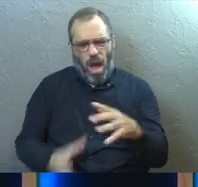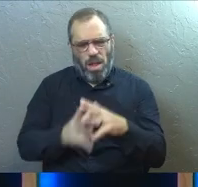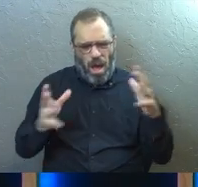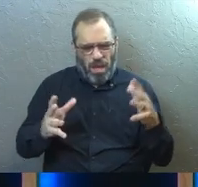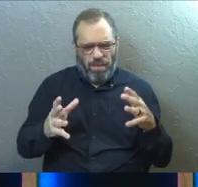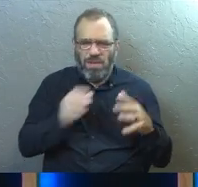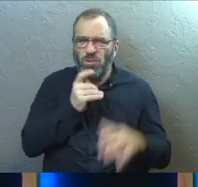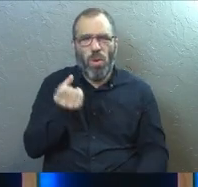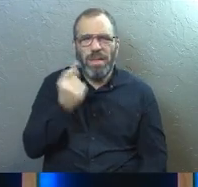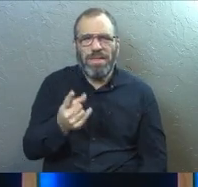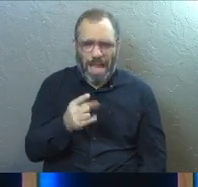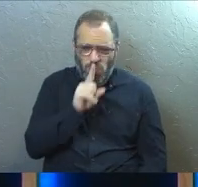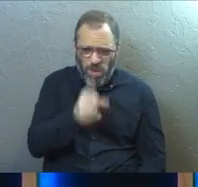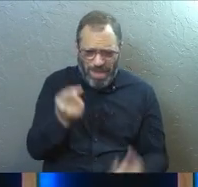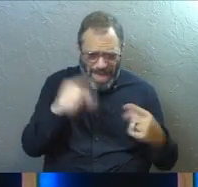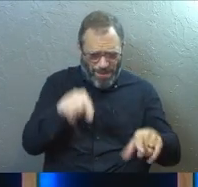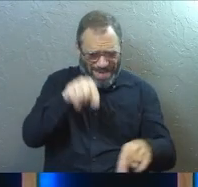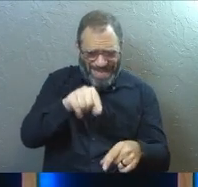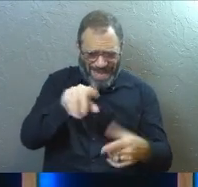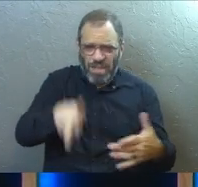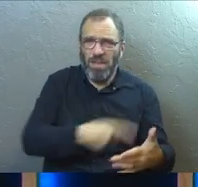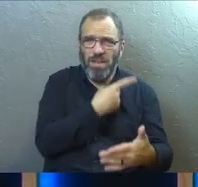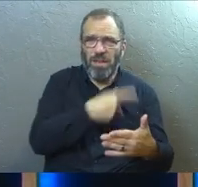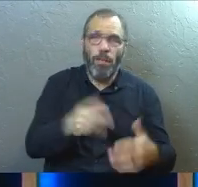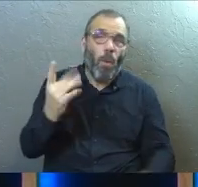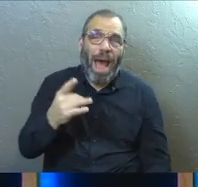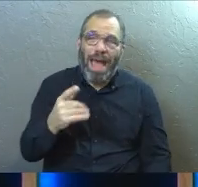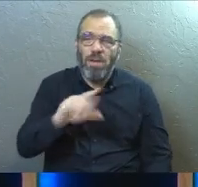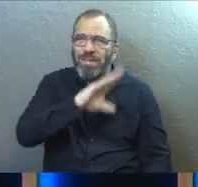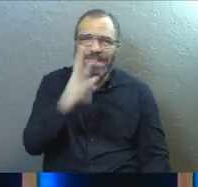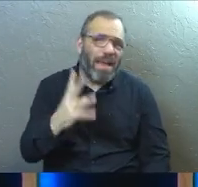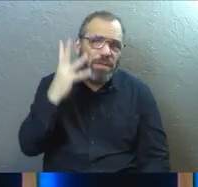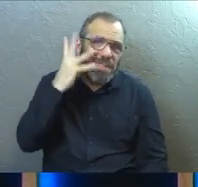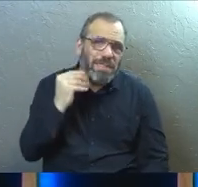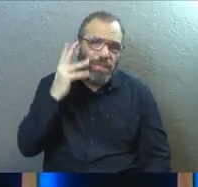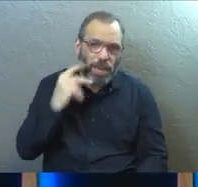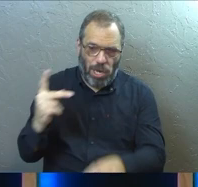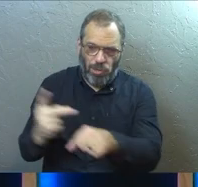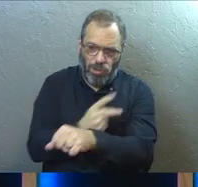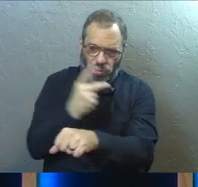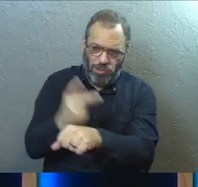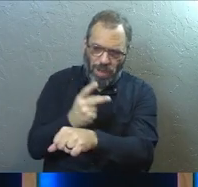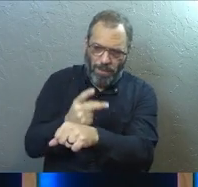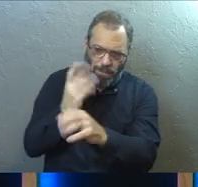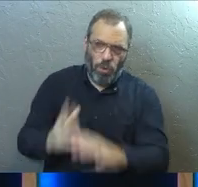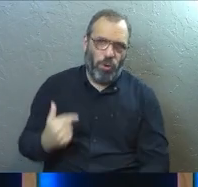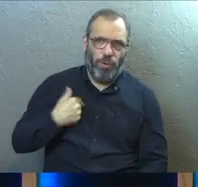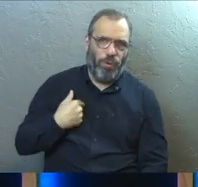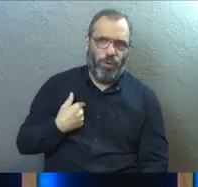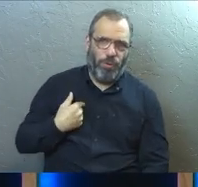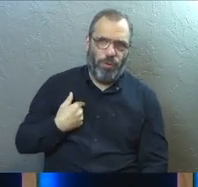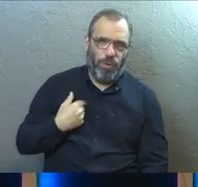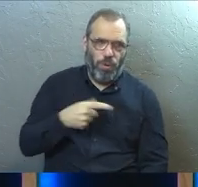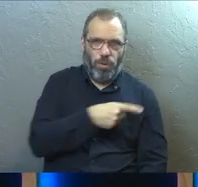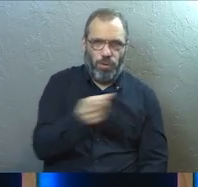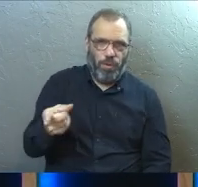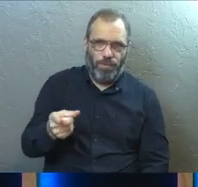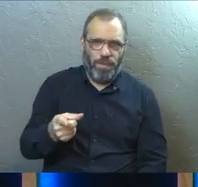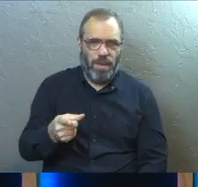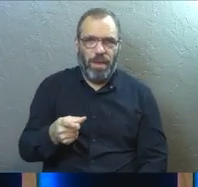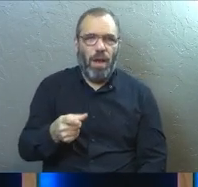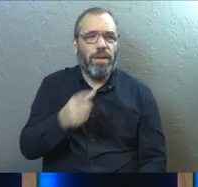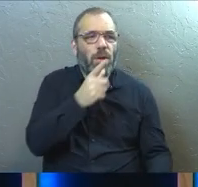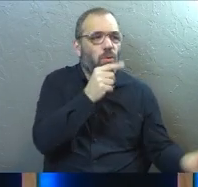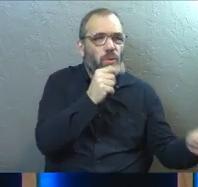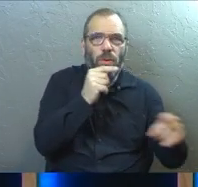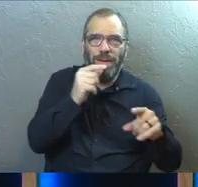lot of us don't understand what's really going on in this psalm because we've never lived the shepherd life. I asked for people